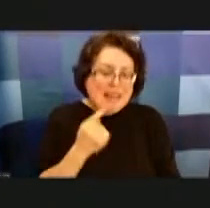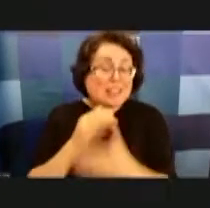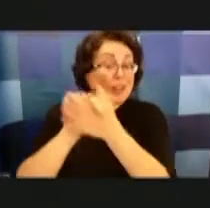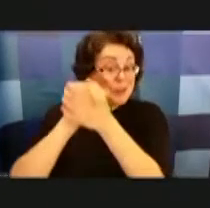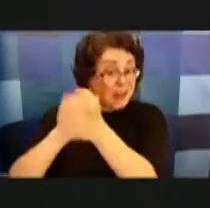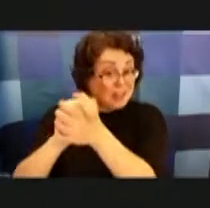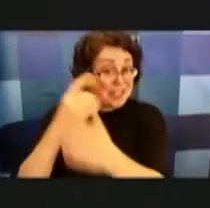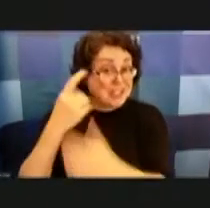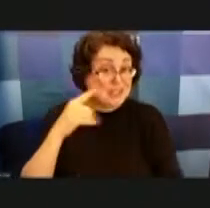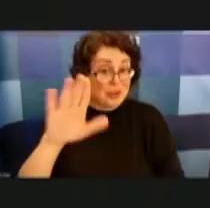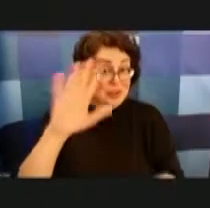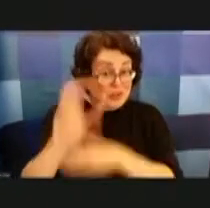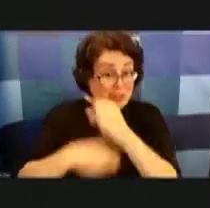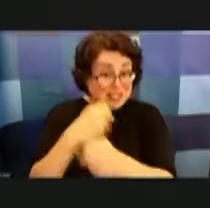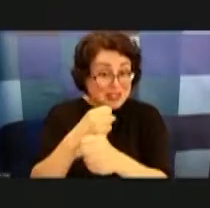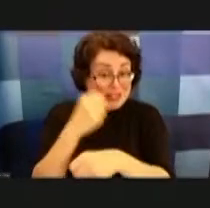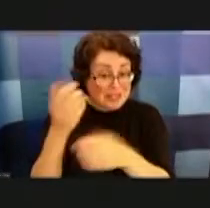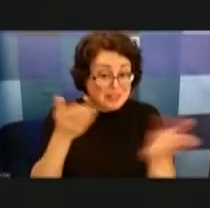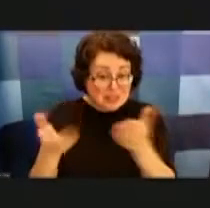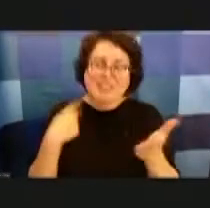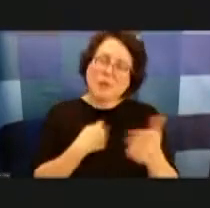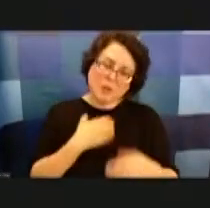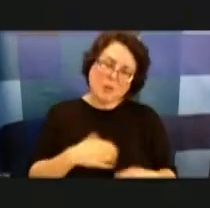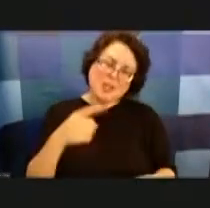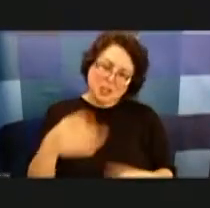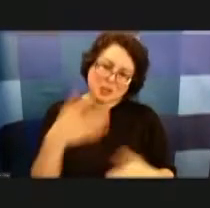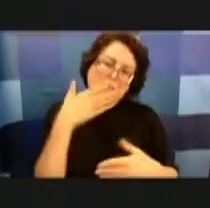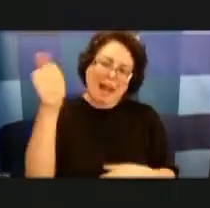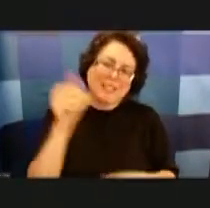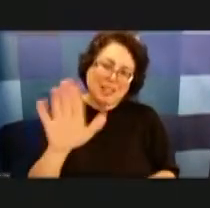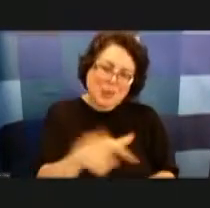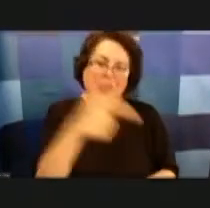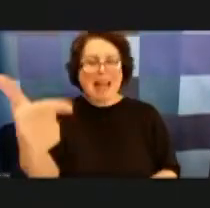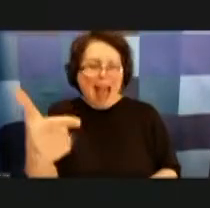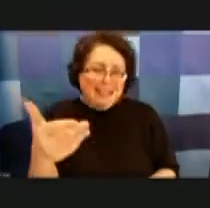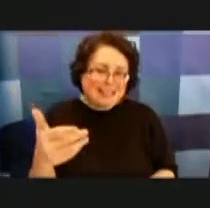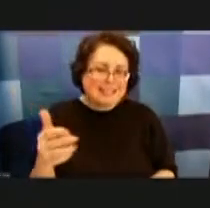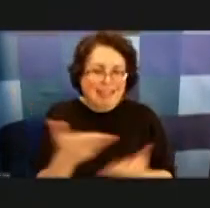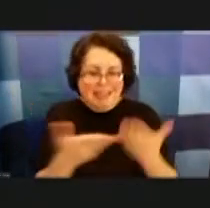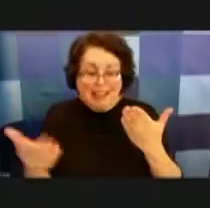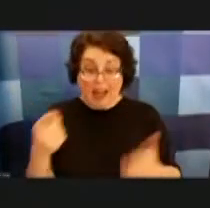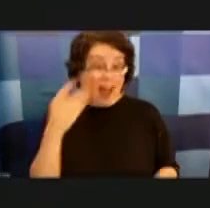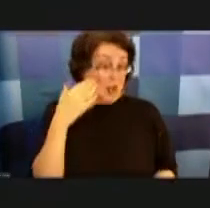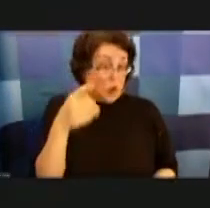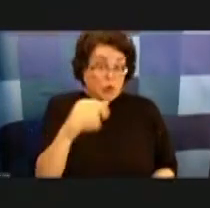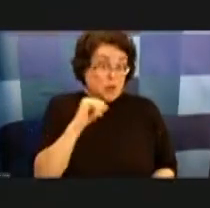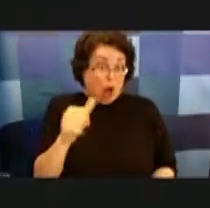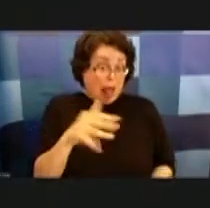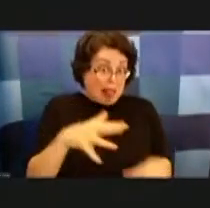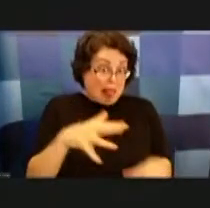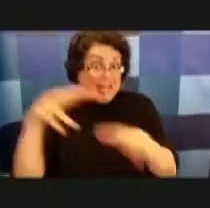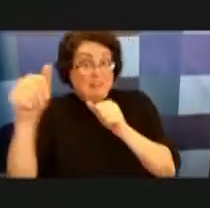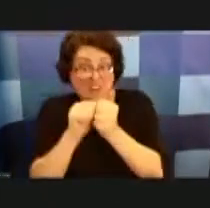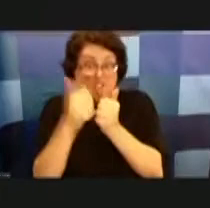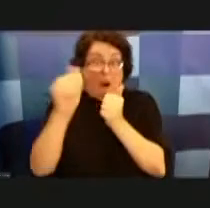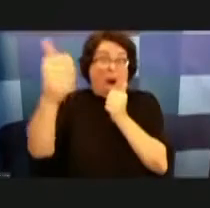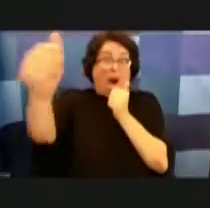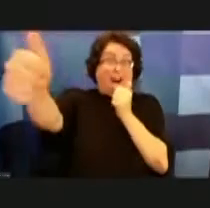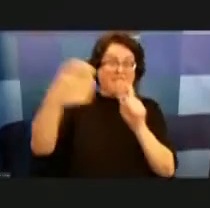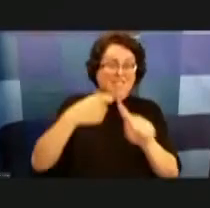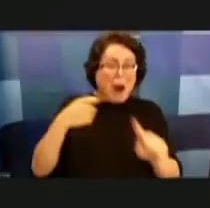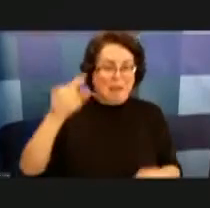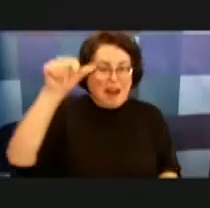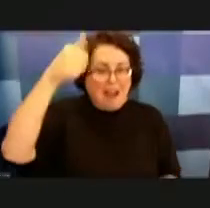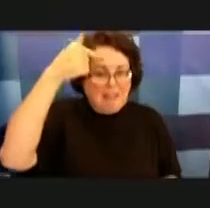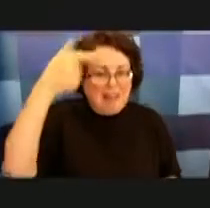and we wish you nothing but the best in your next endeavors and given that you're not leaving too far um from government i'm sure we'll be working